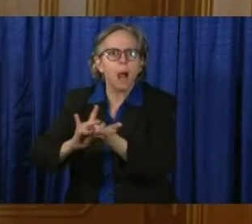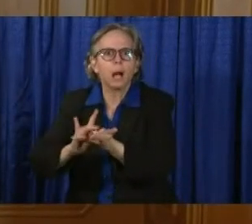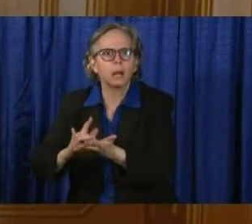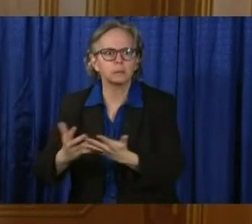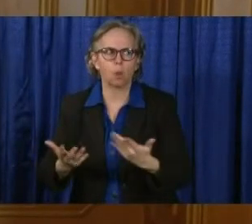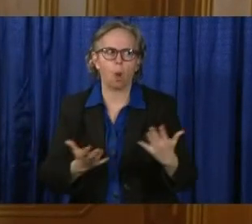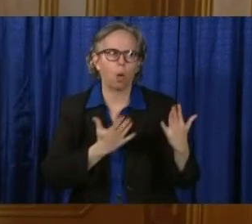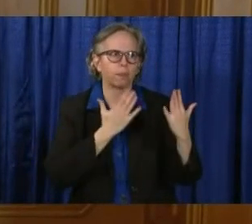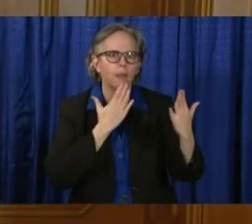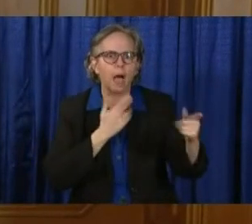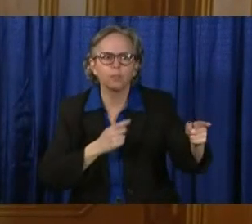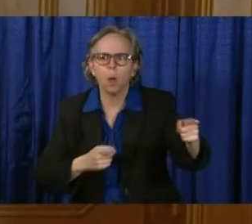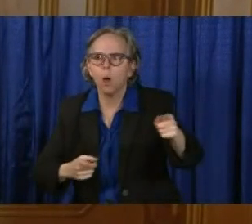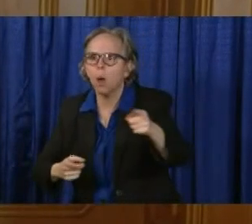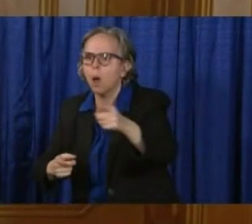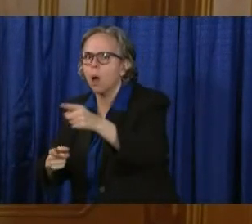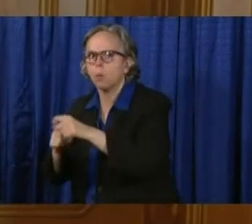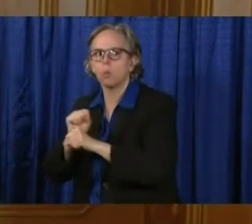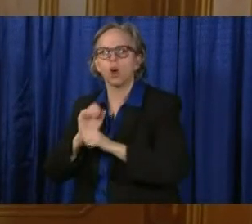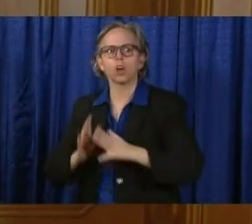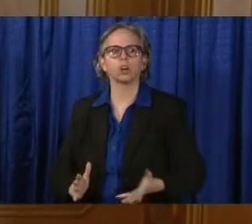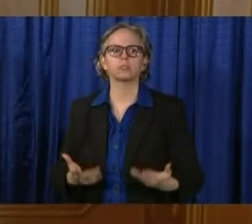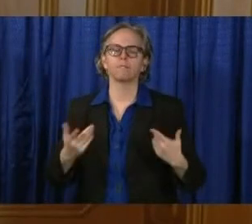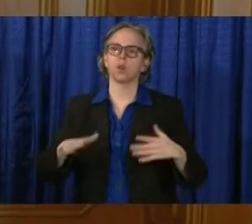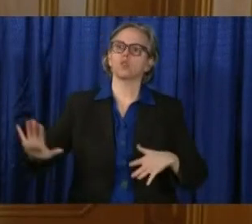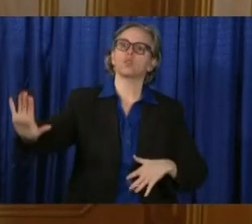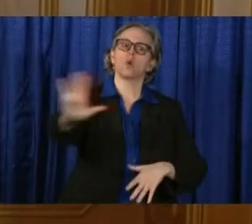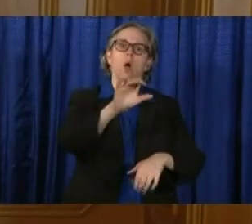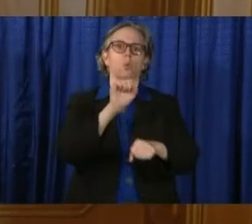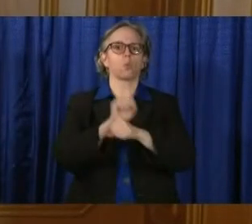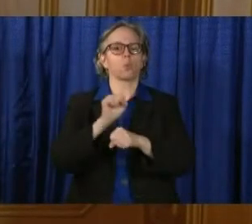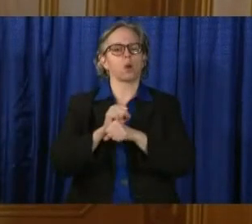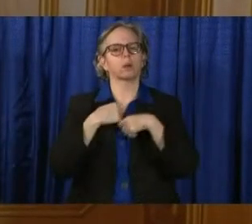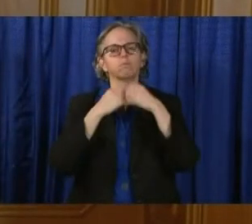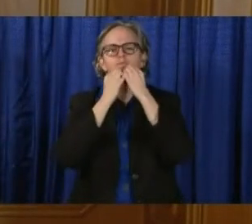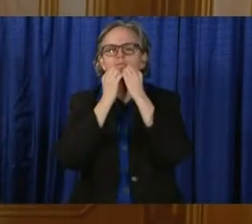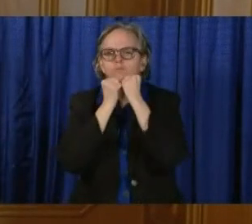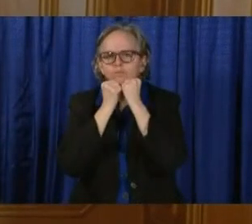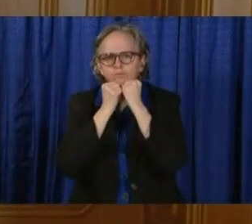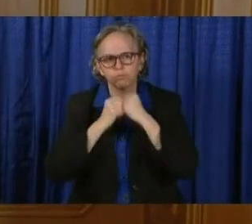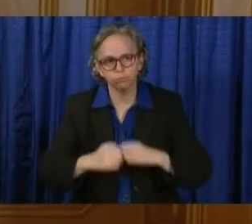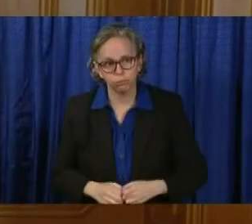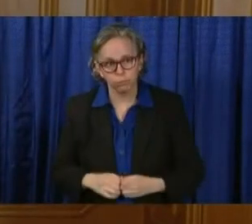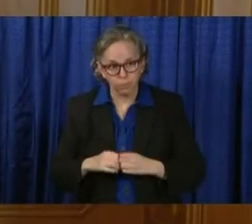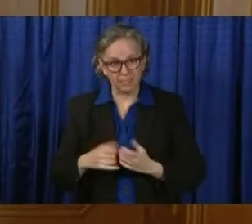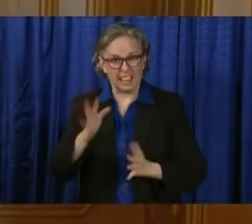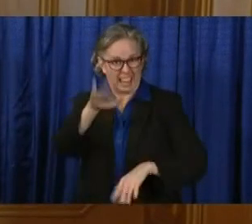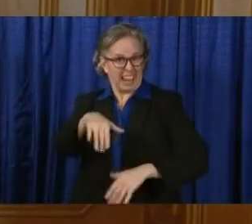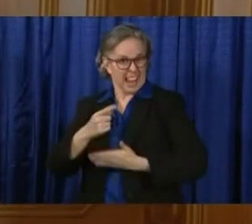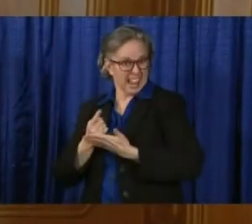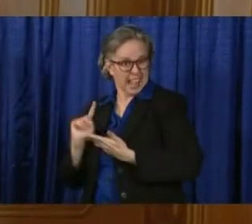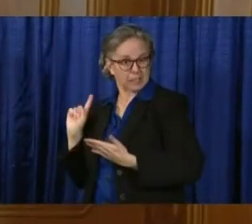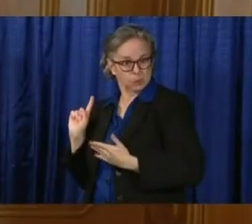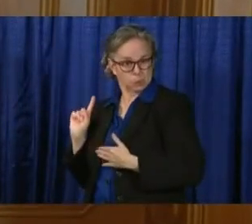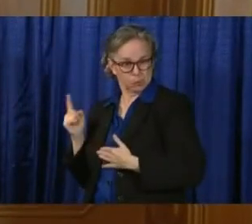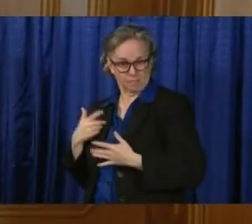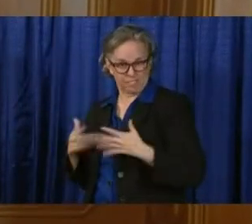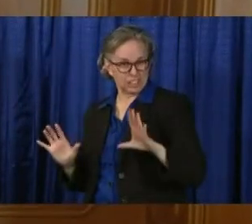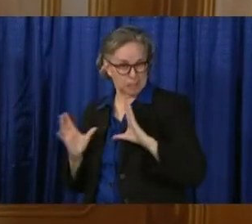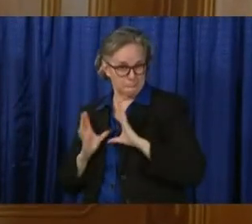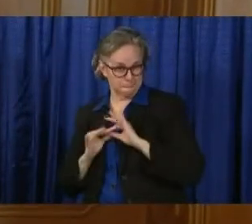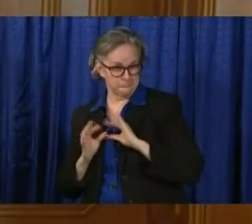you very, very much for doing that. And as we indicated last week when we started talking about wearing the mask,